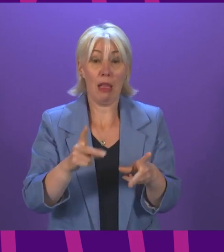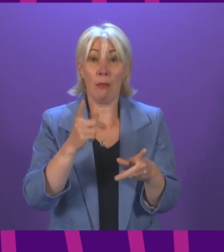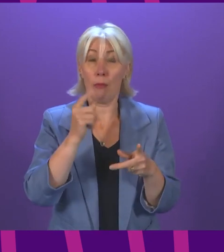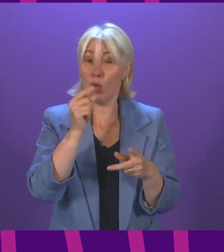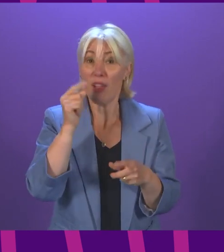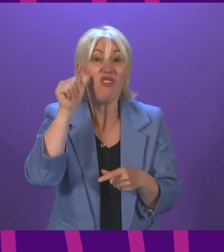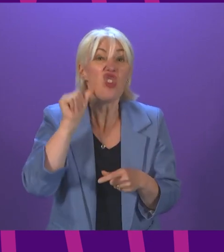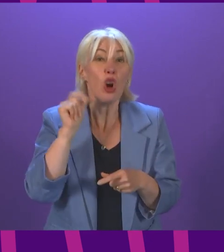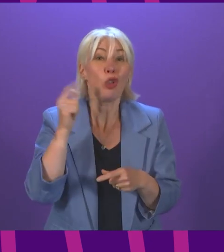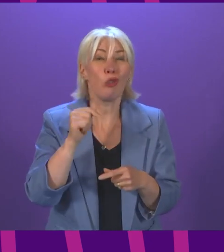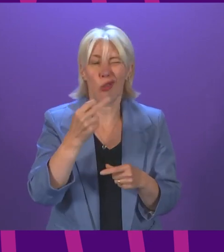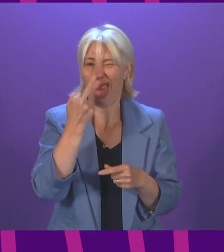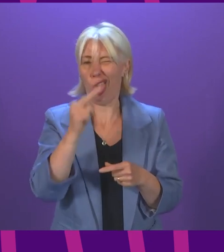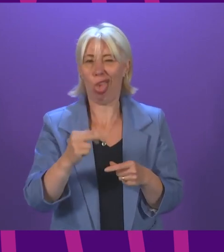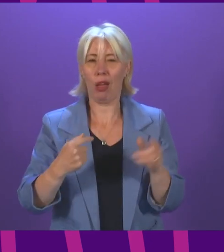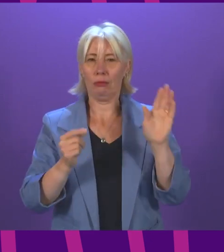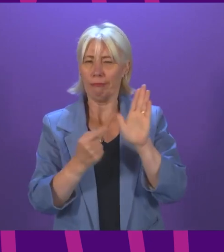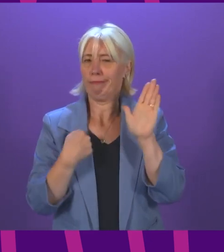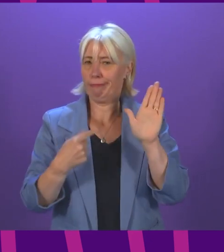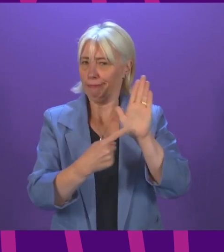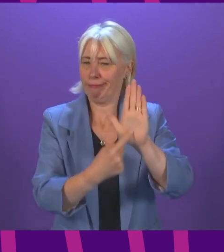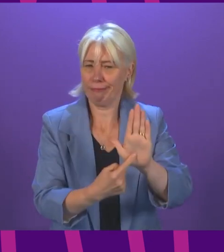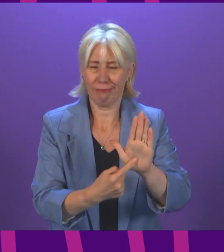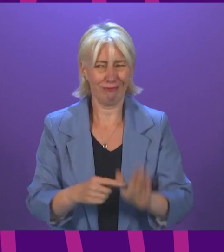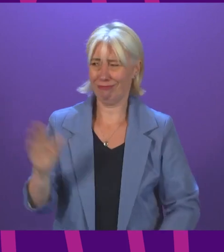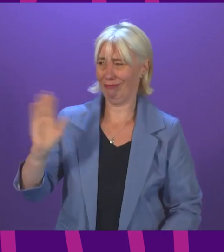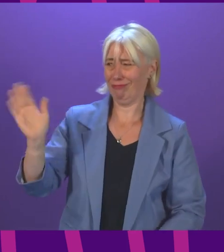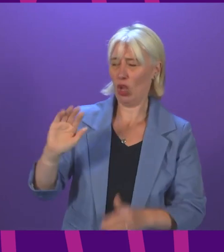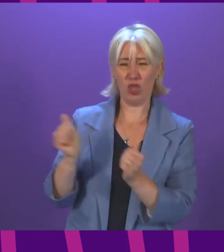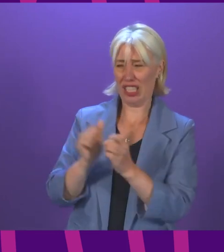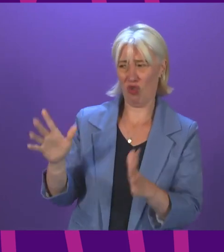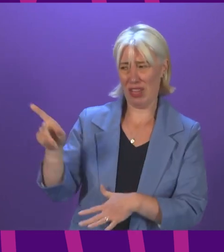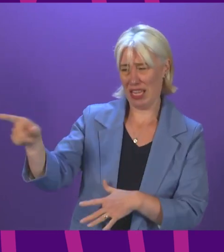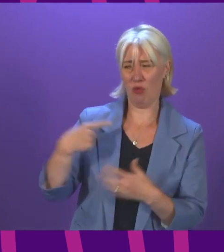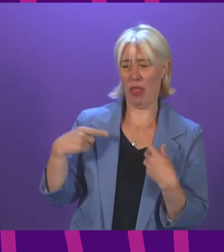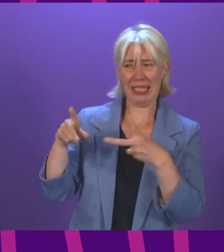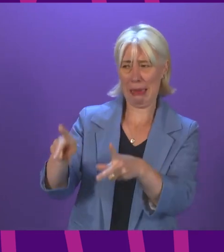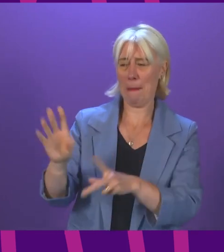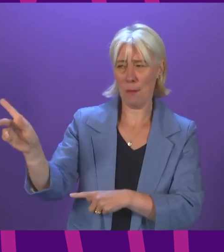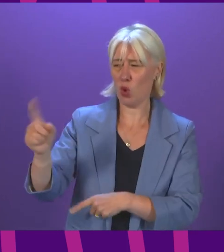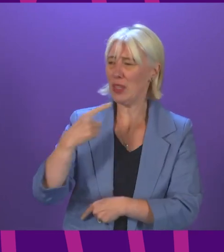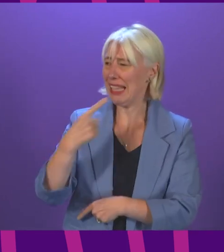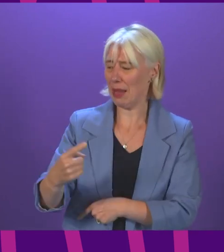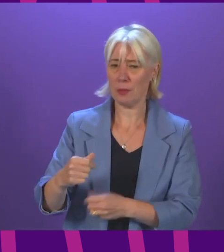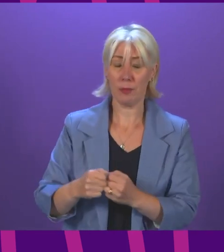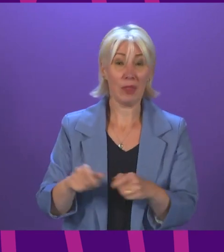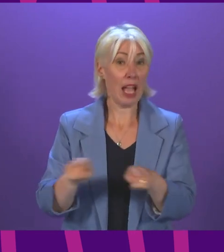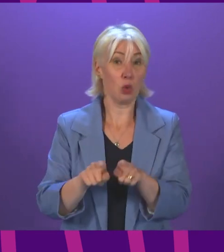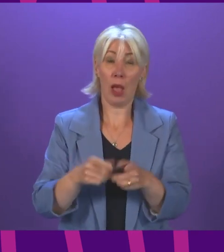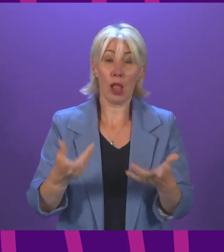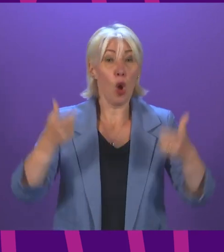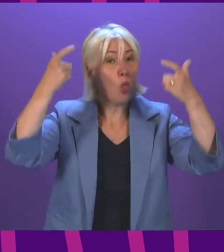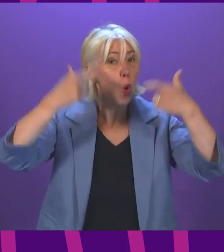Cabinet Secretary. Well, don't agree, of course, with Craig Hoyt's characterisation of the scheme. And in fact, of course, the courts have